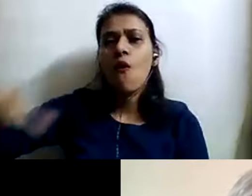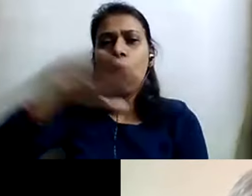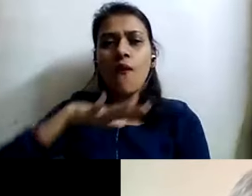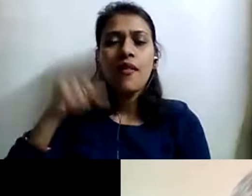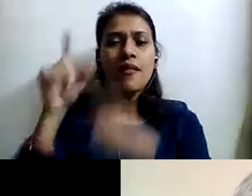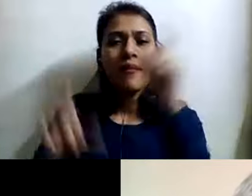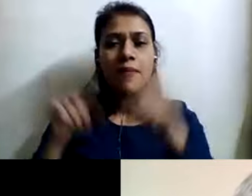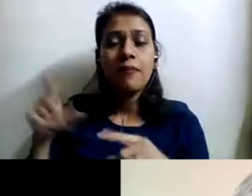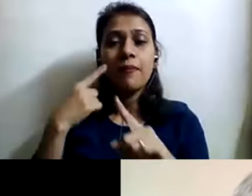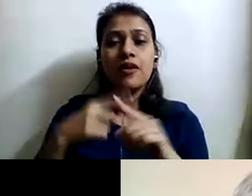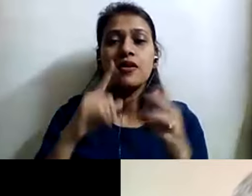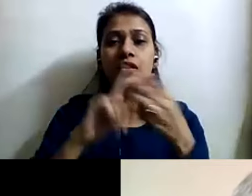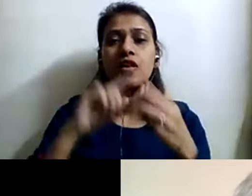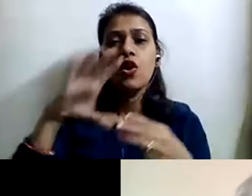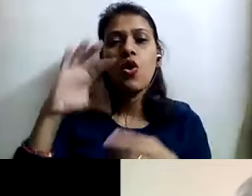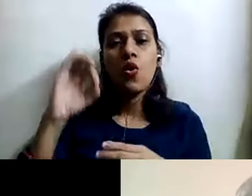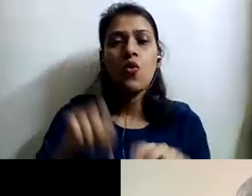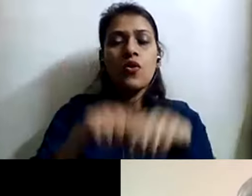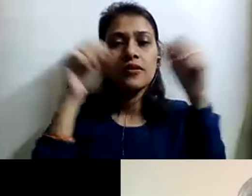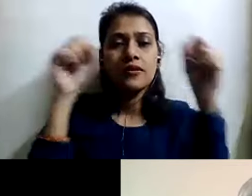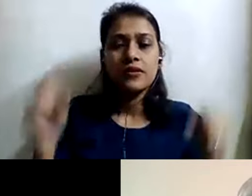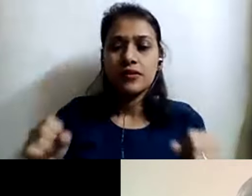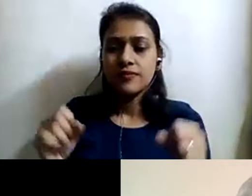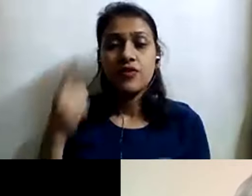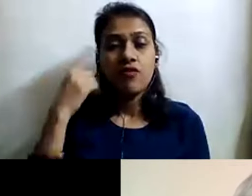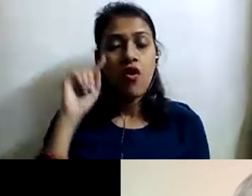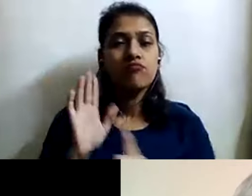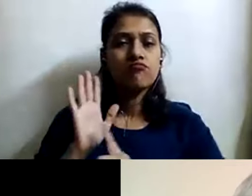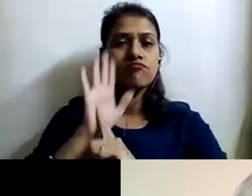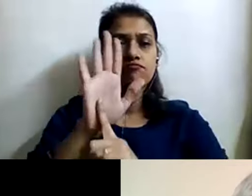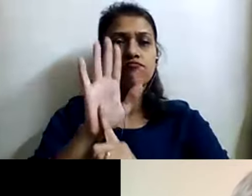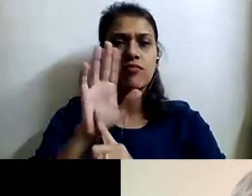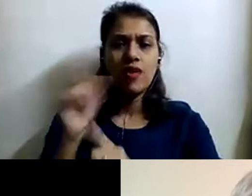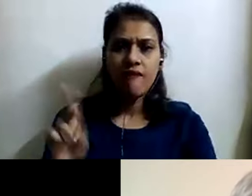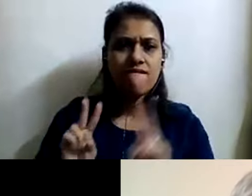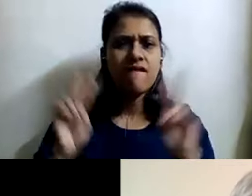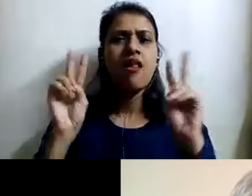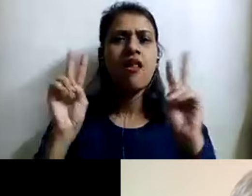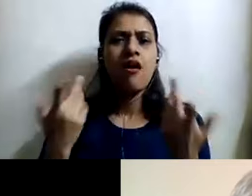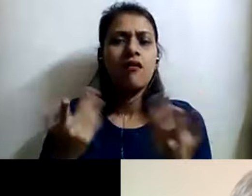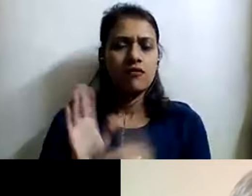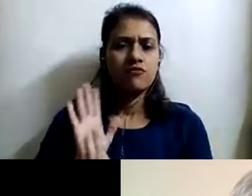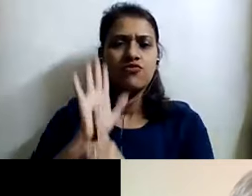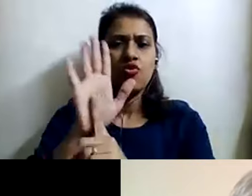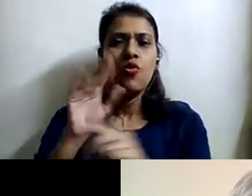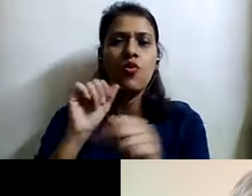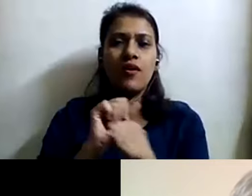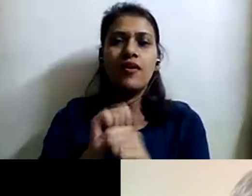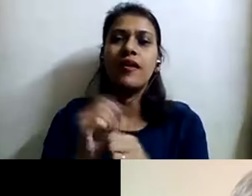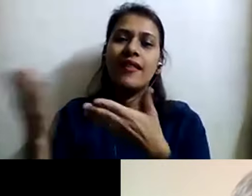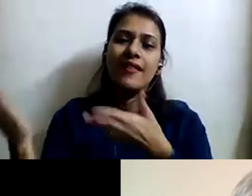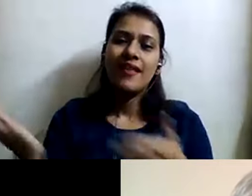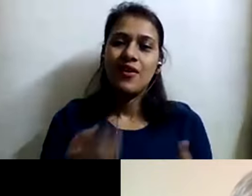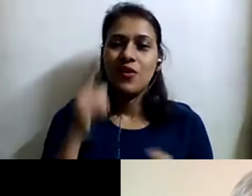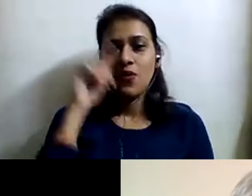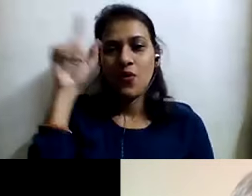services to demonstrate the value of nature. So welcome Dr. Bora, and I